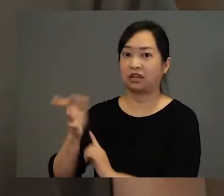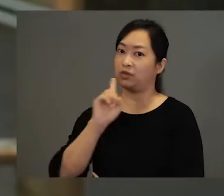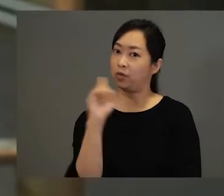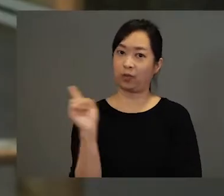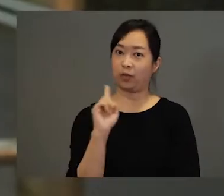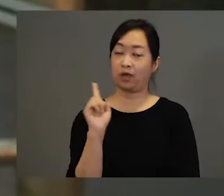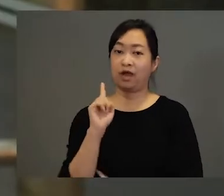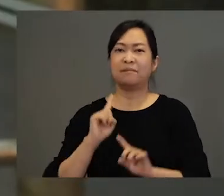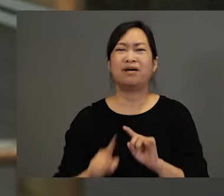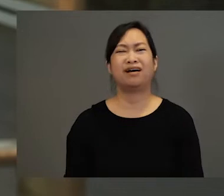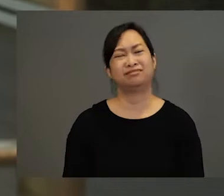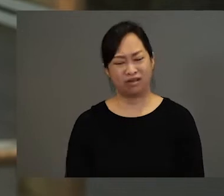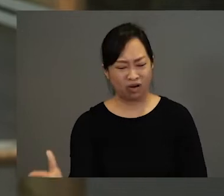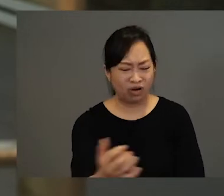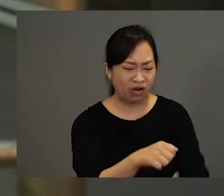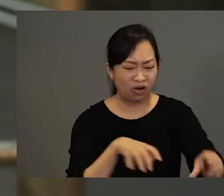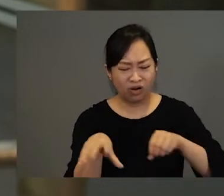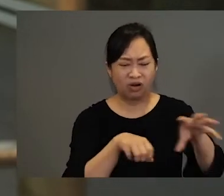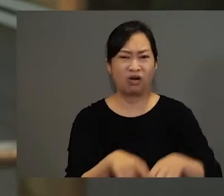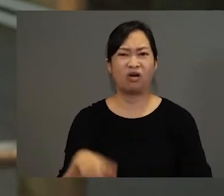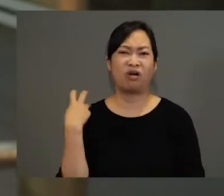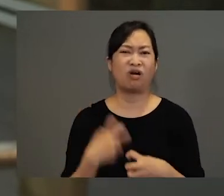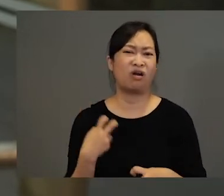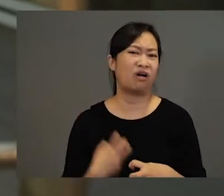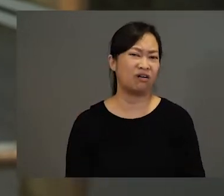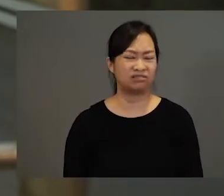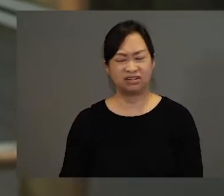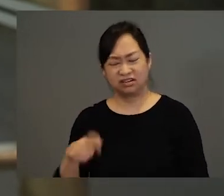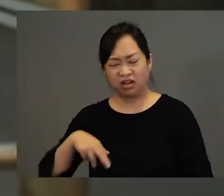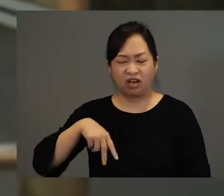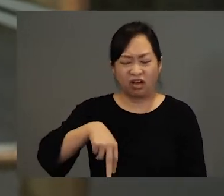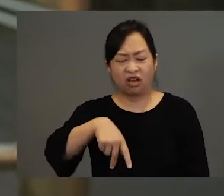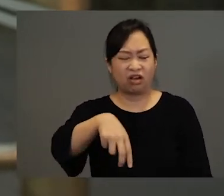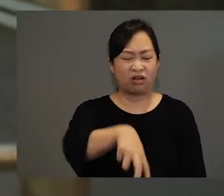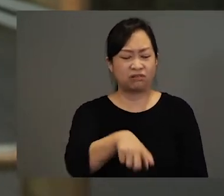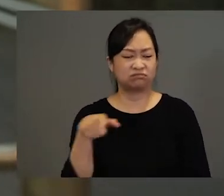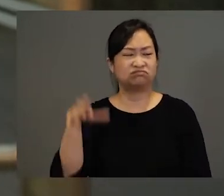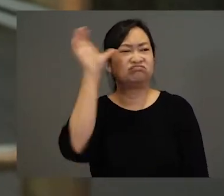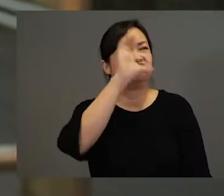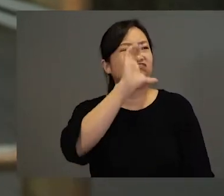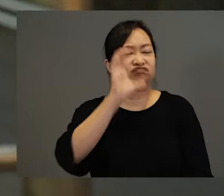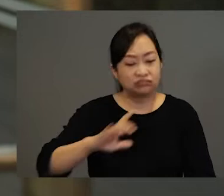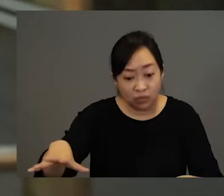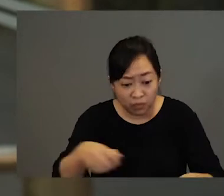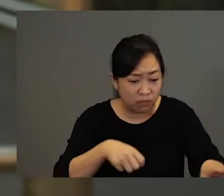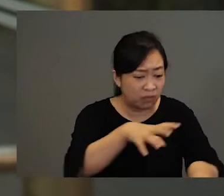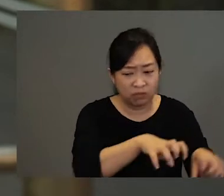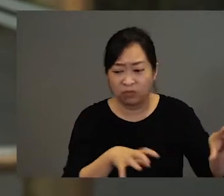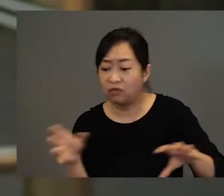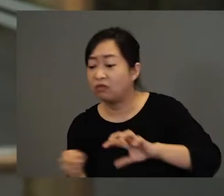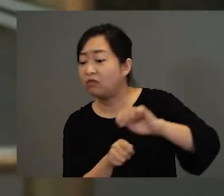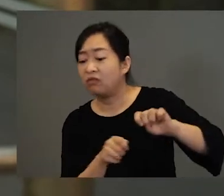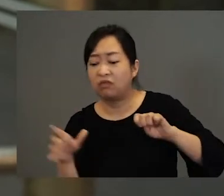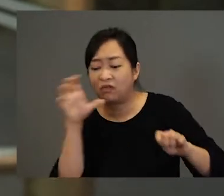But that would be so much hard work. He would have to walk and walk and walk. He would have to search and look for fallen